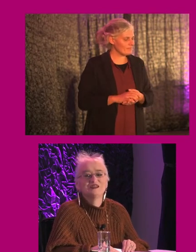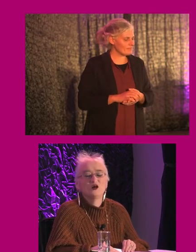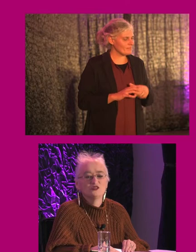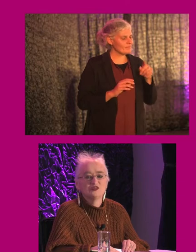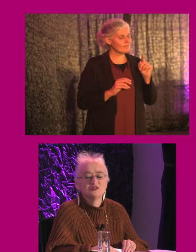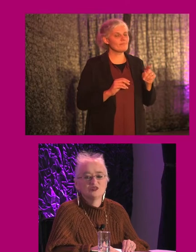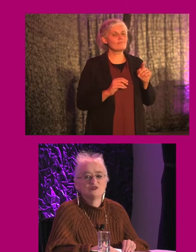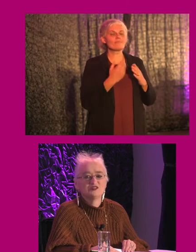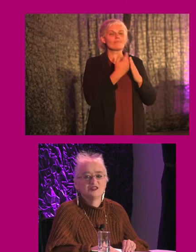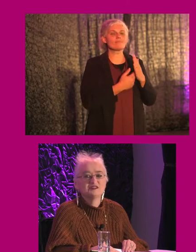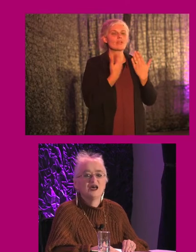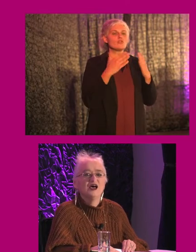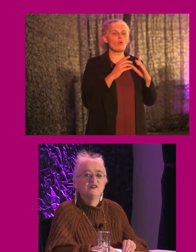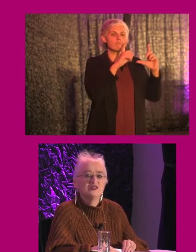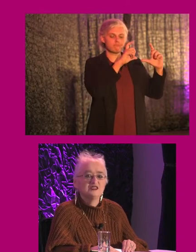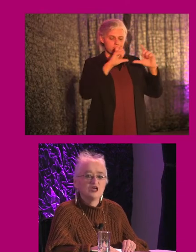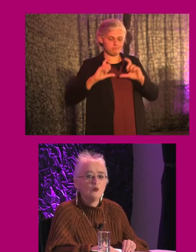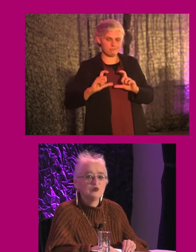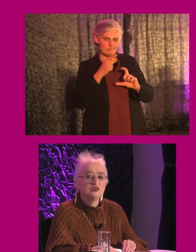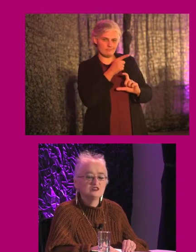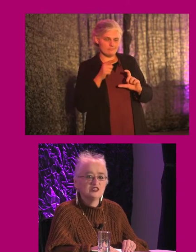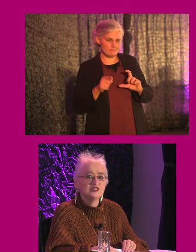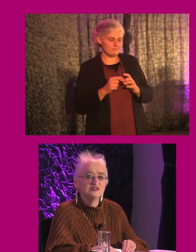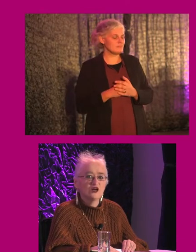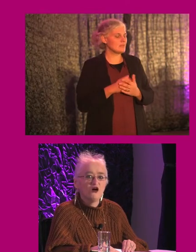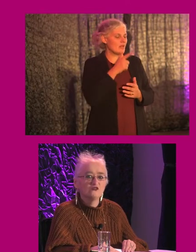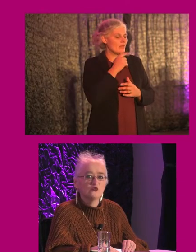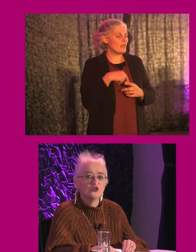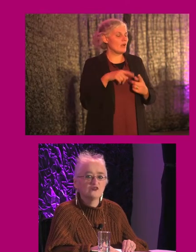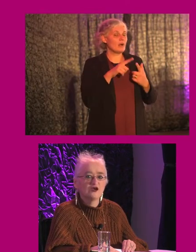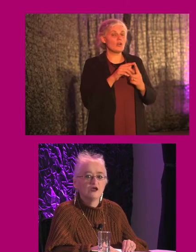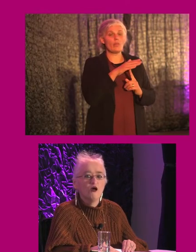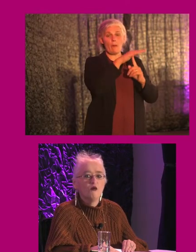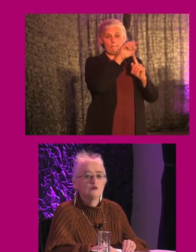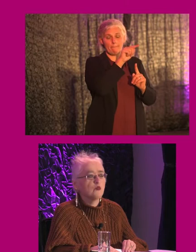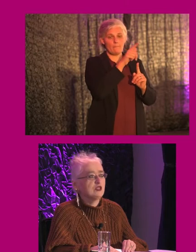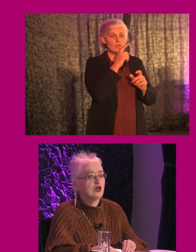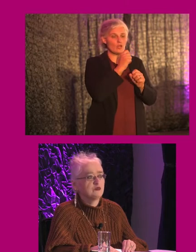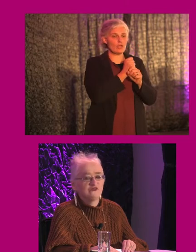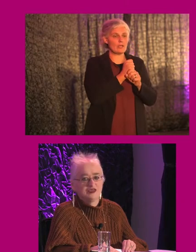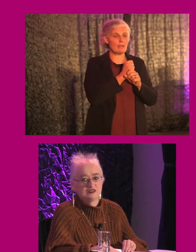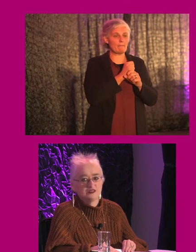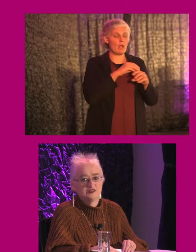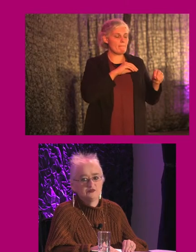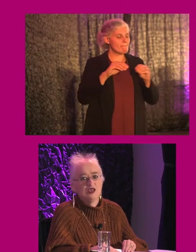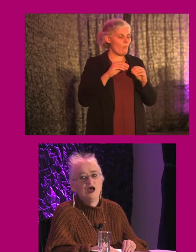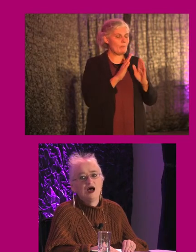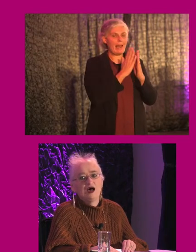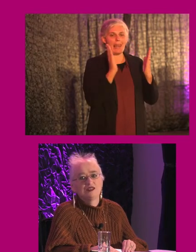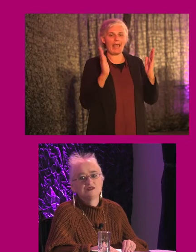slide also has two images on it. The top image is of one of our mobile library vehicles.